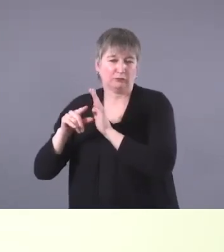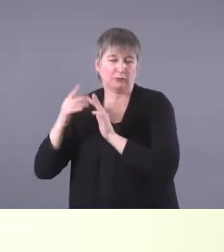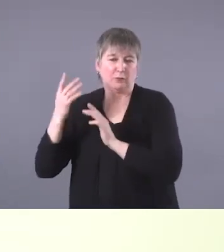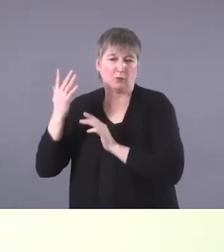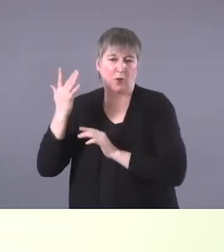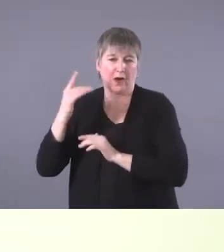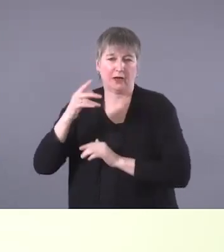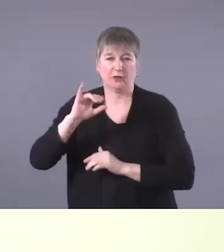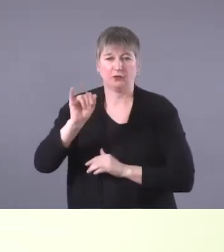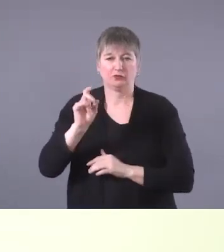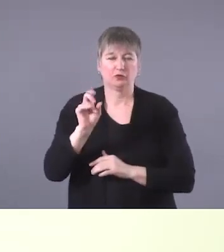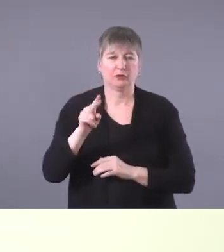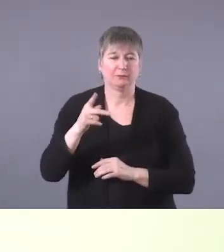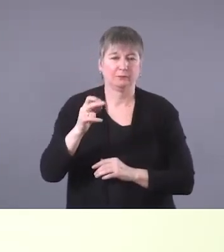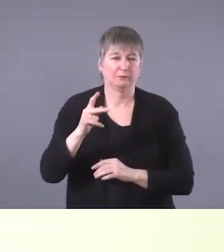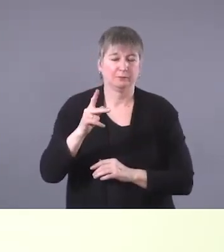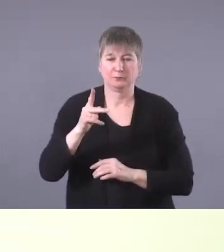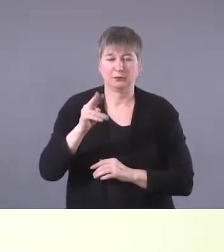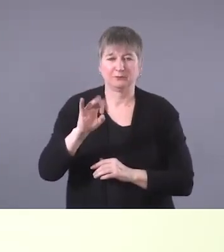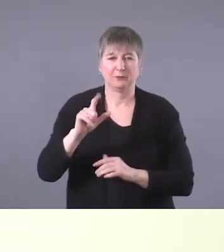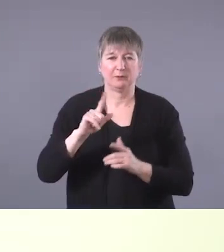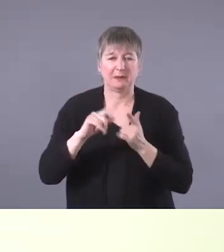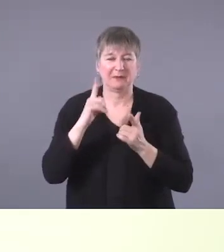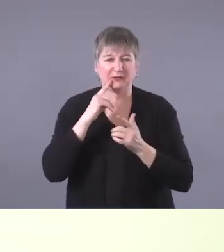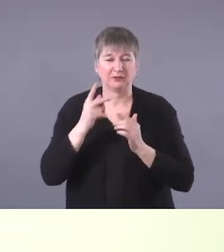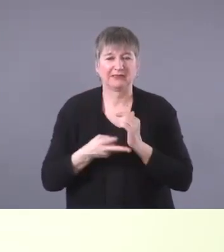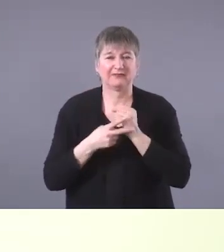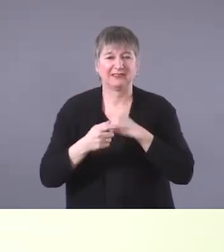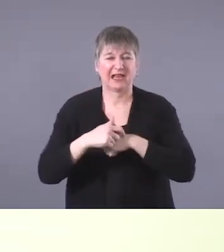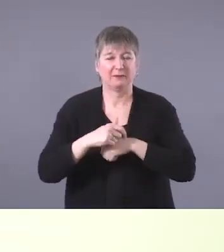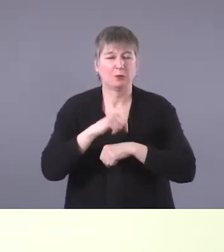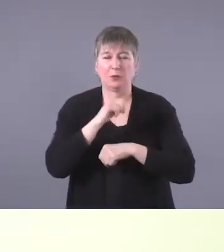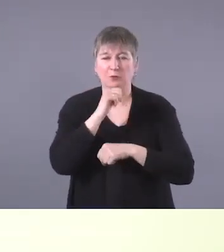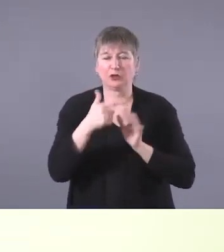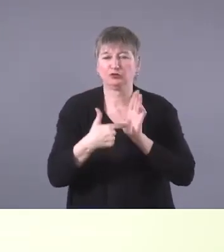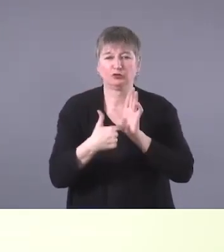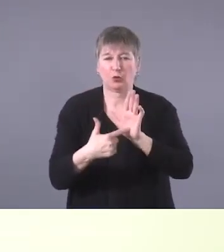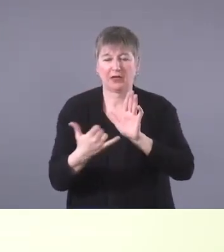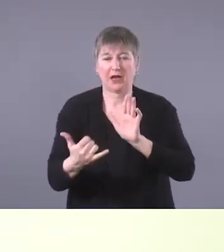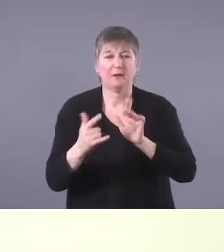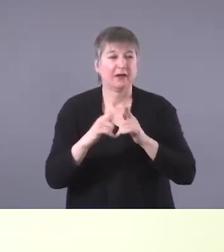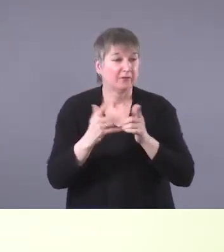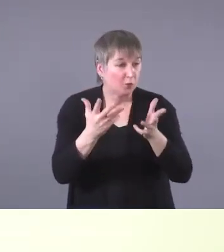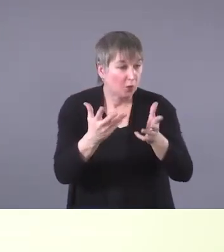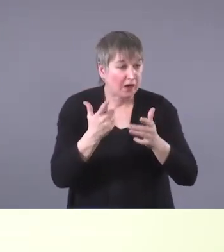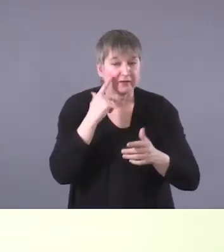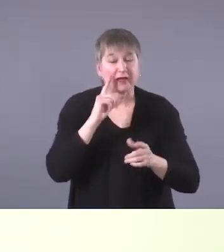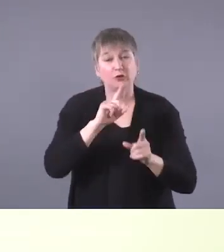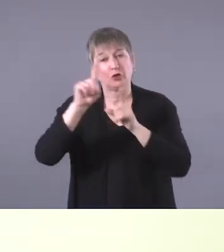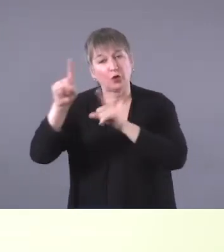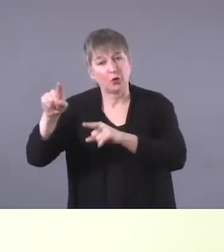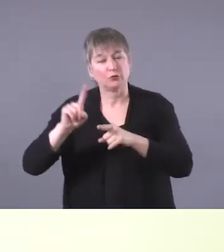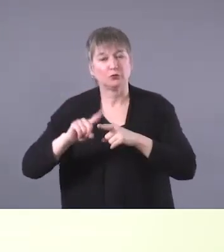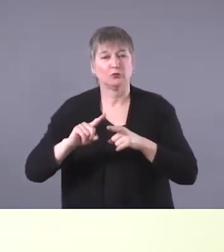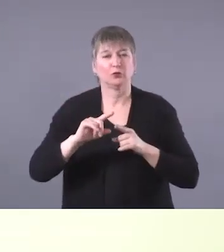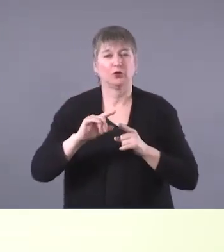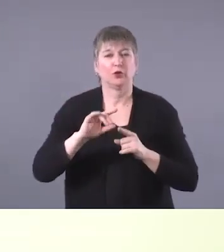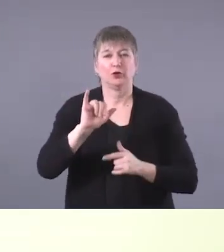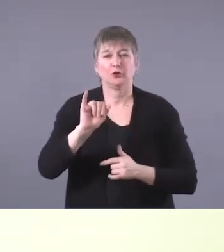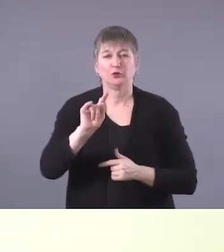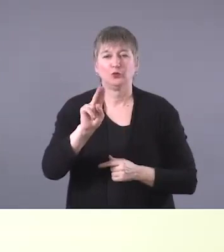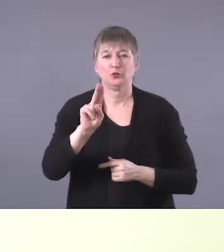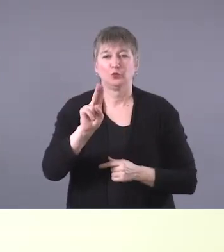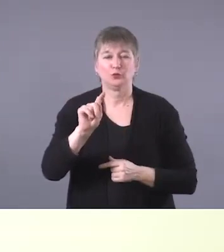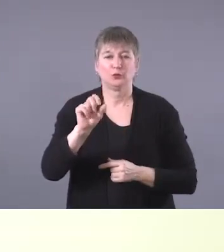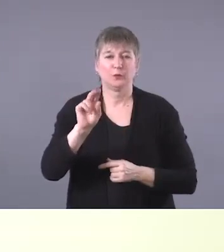just, for the sake of time, we'll, we won't play it now, but if you even just go onto YouTube and, and, and Google it or,